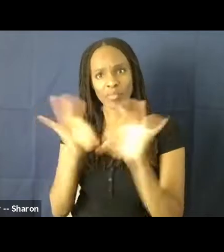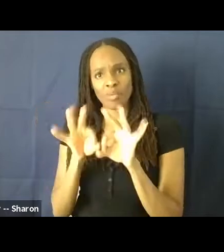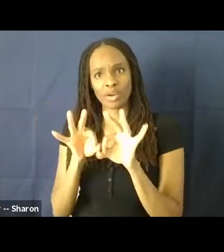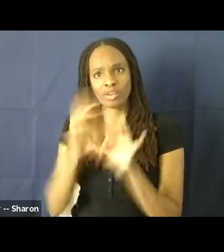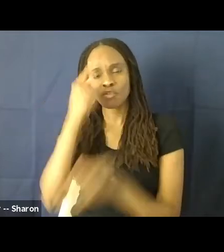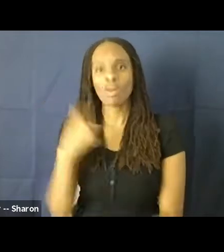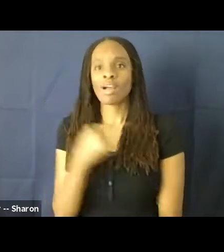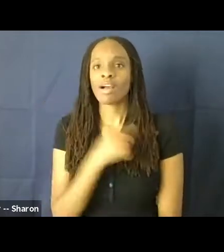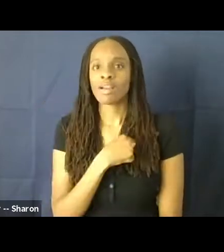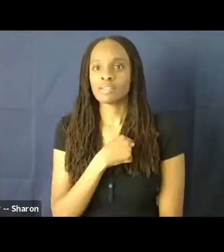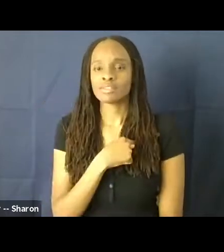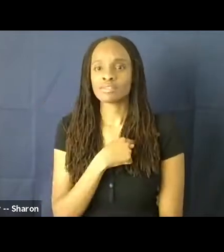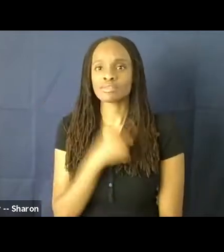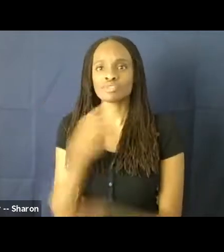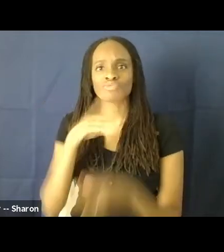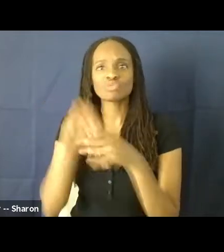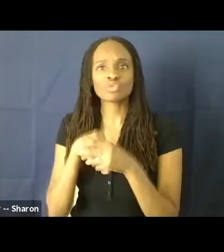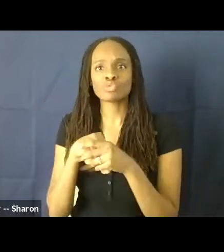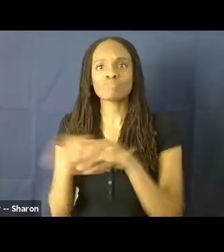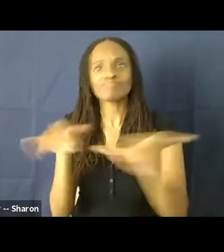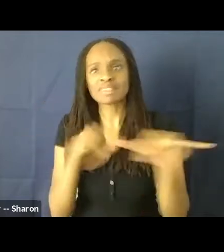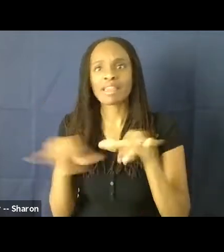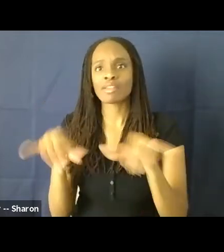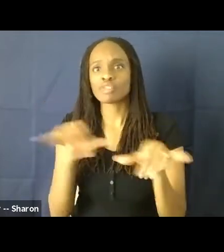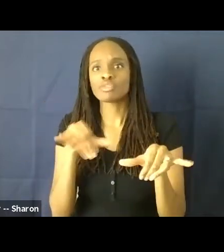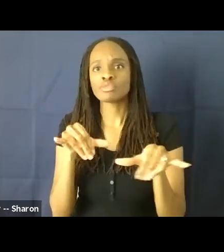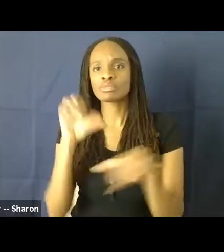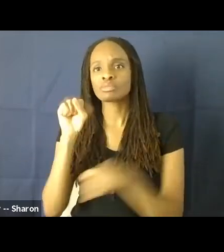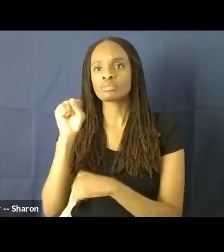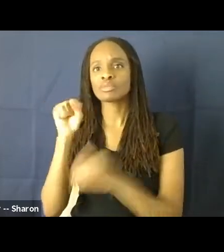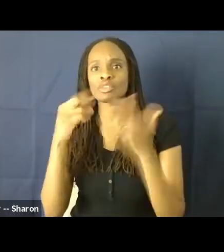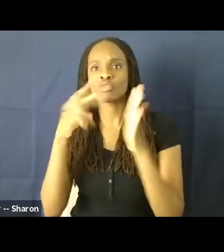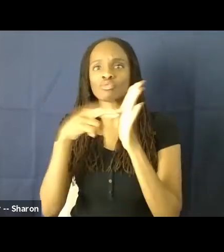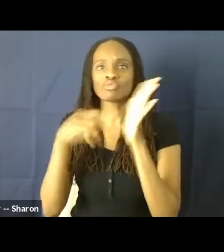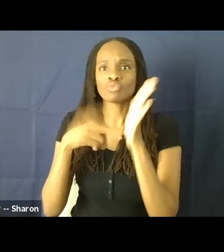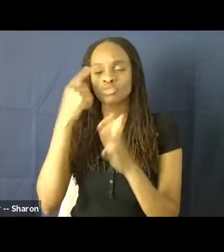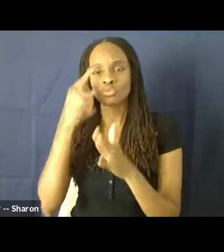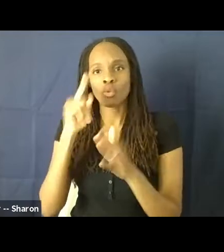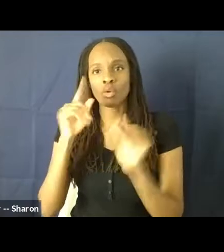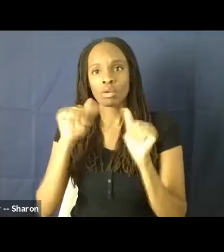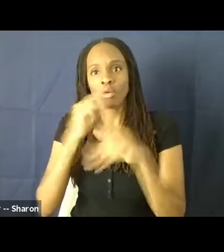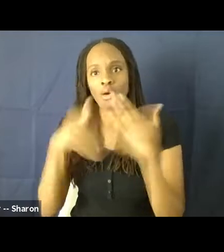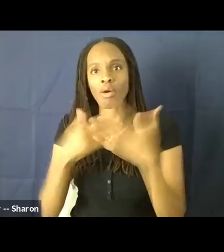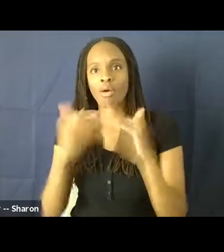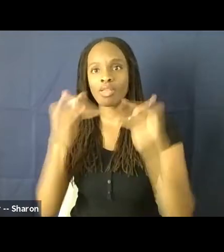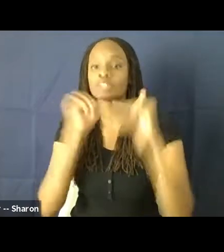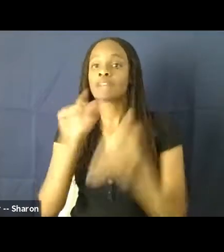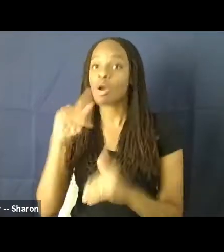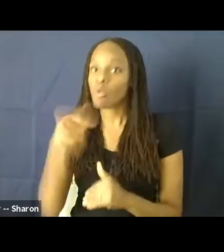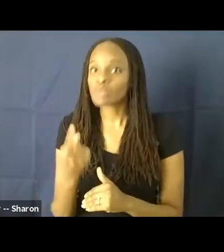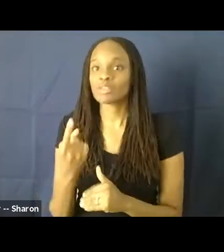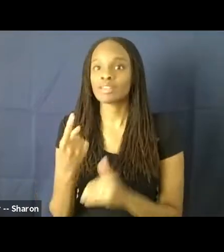incorporate these standards on all levels, not just in front of the screen. So I wanted to